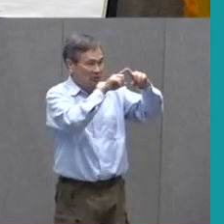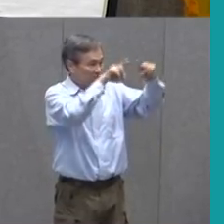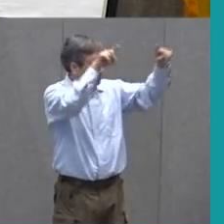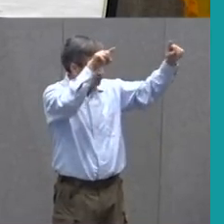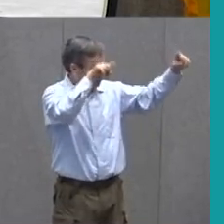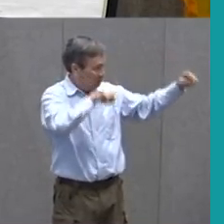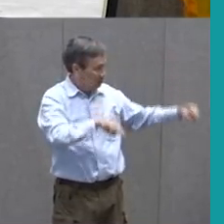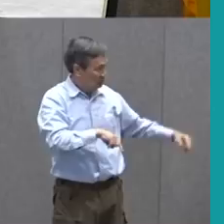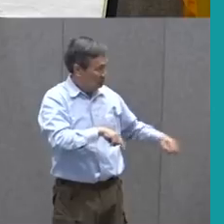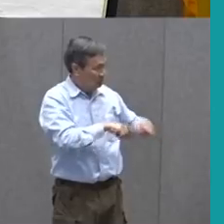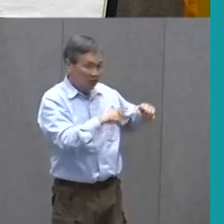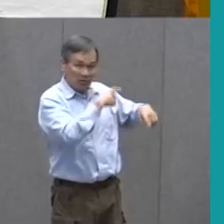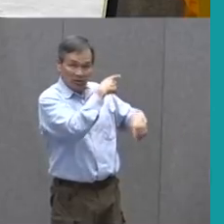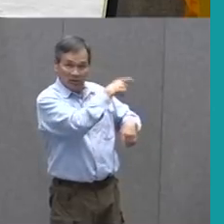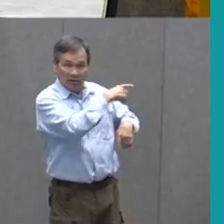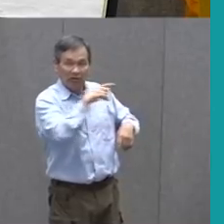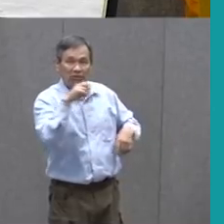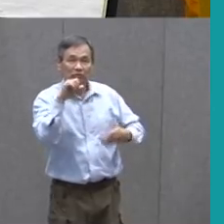my Chart